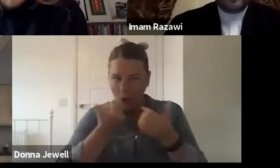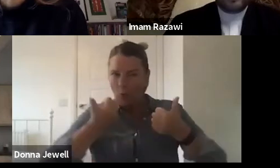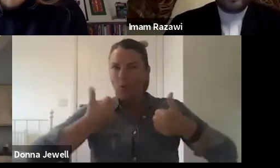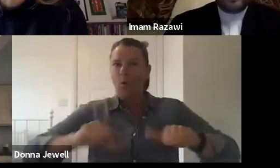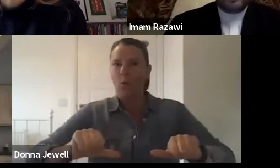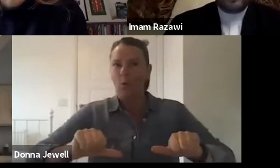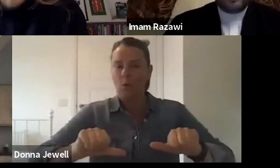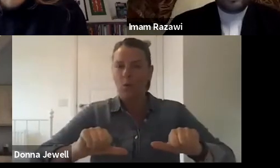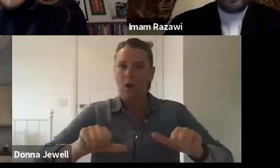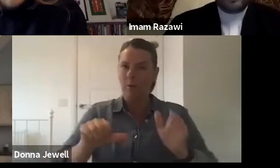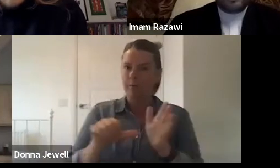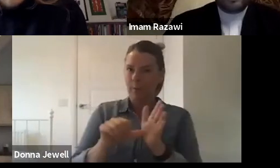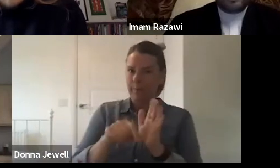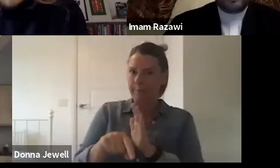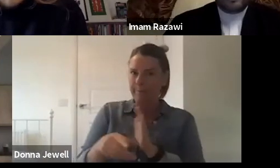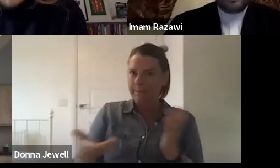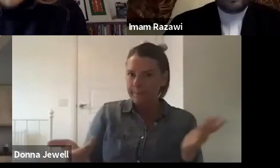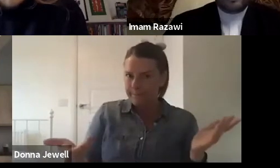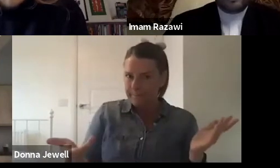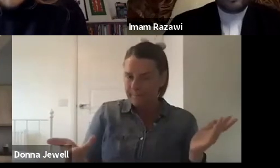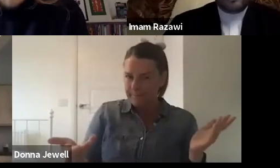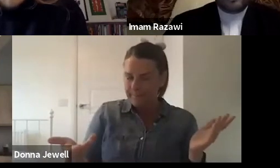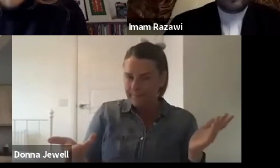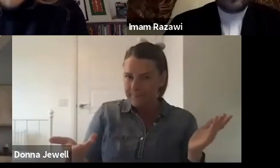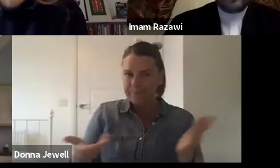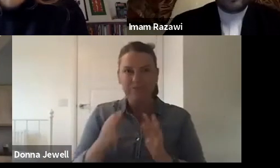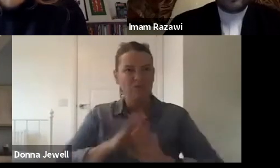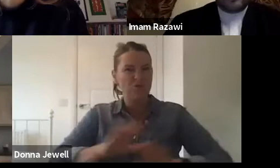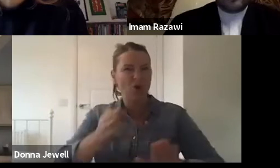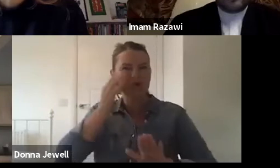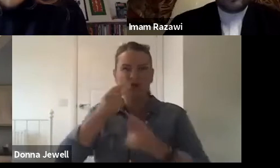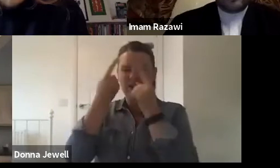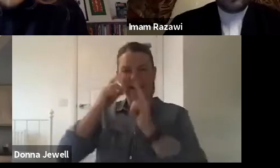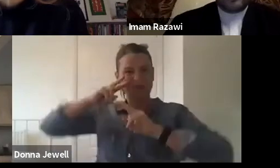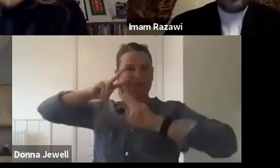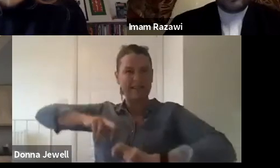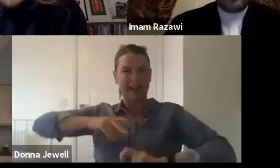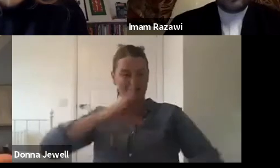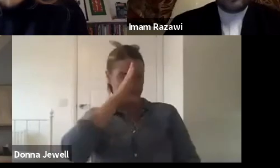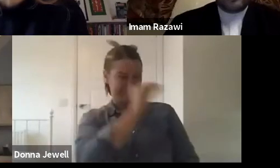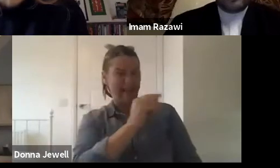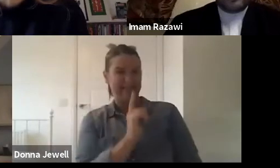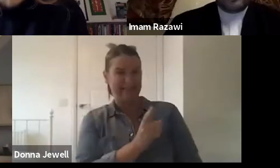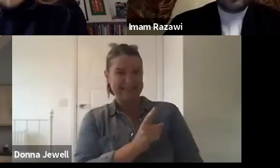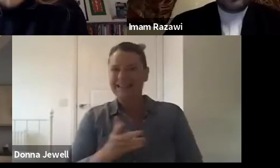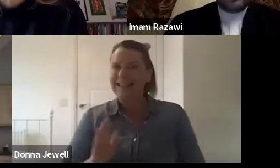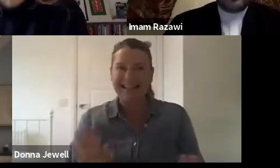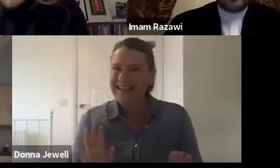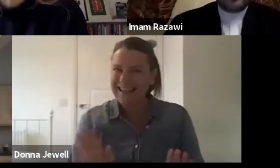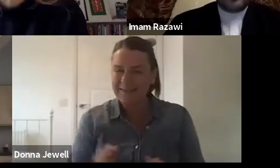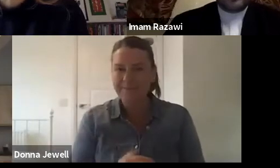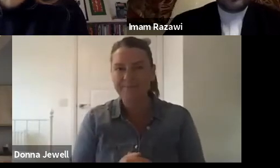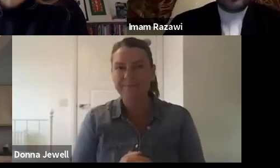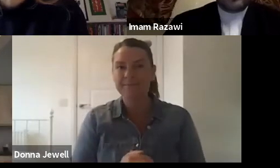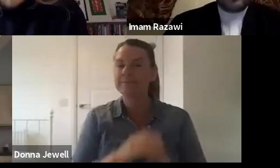the community as opposed to imposing solutions on them. Thank you, Dorothy. And Paul, I'm going to come to you